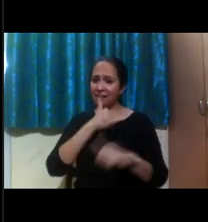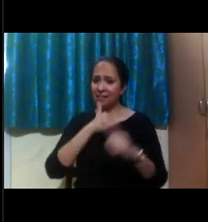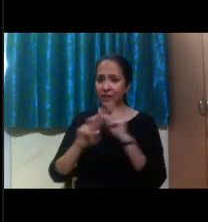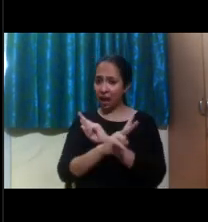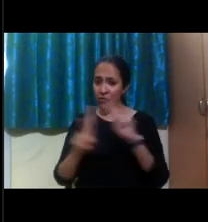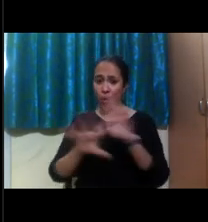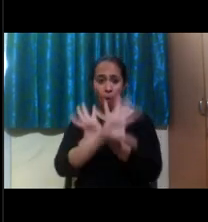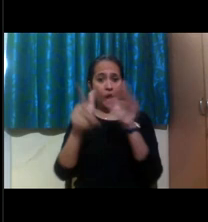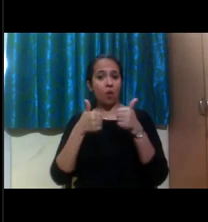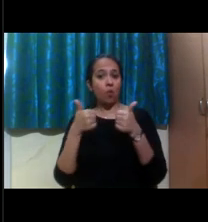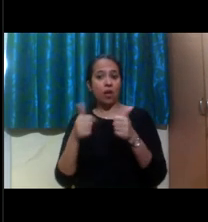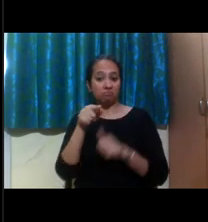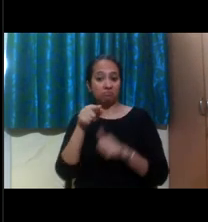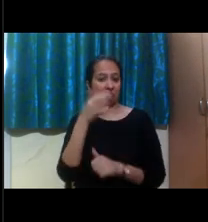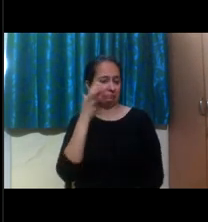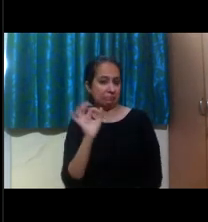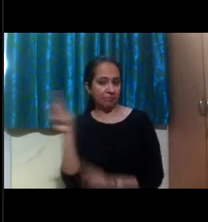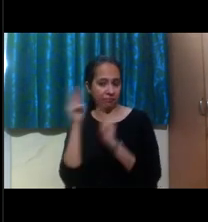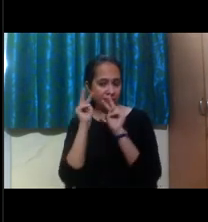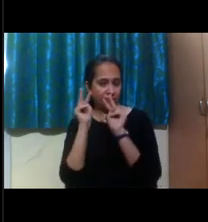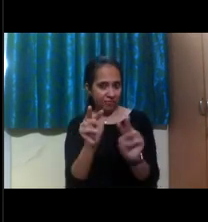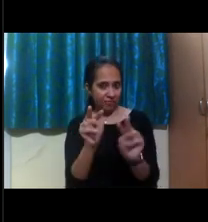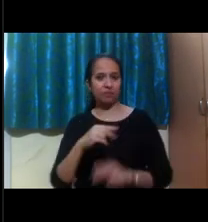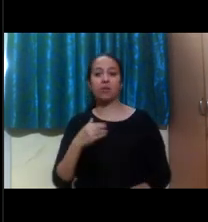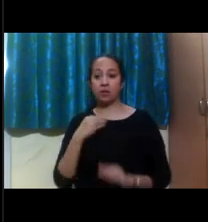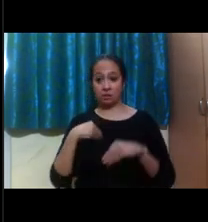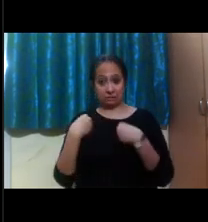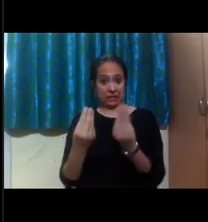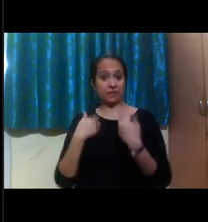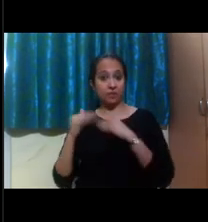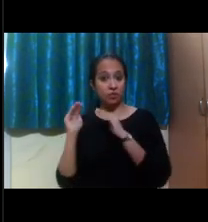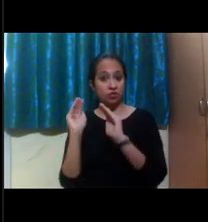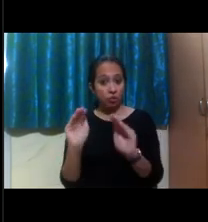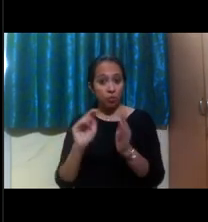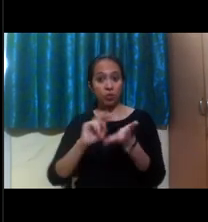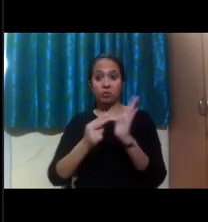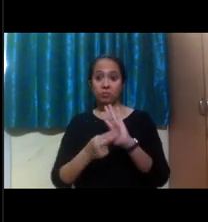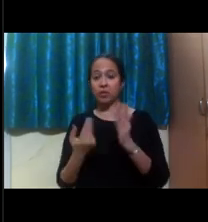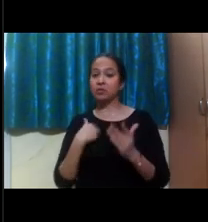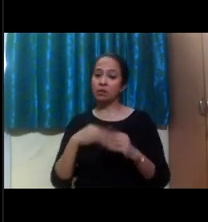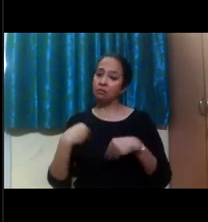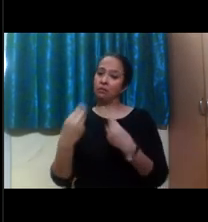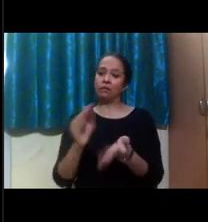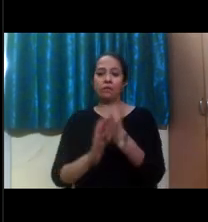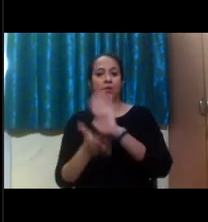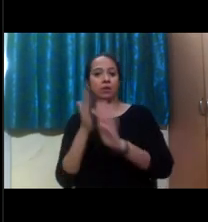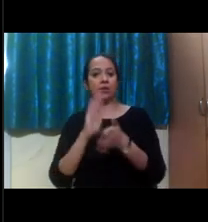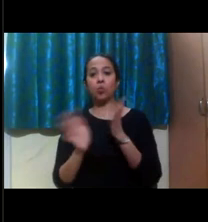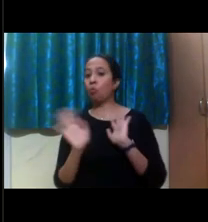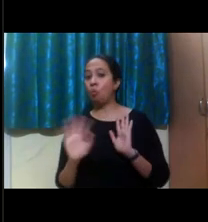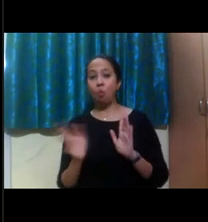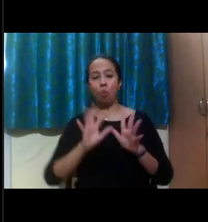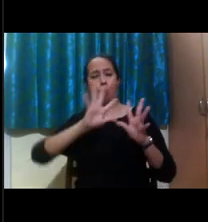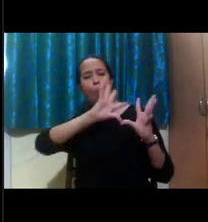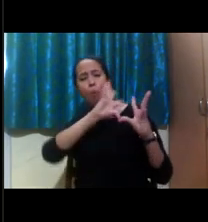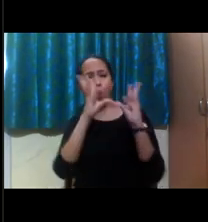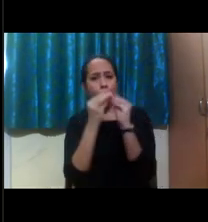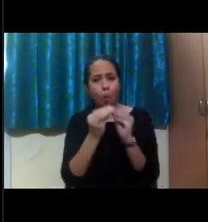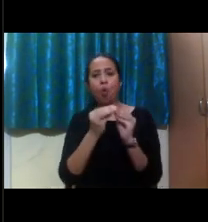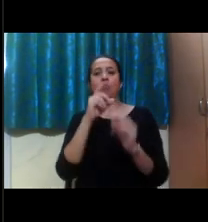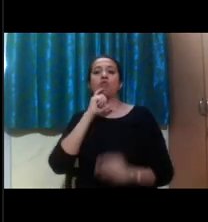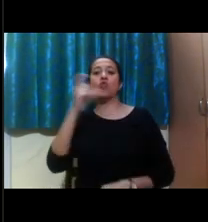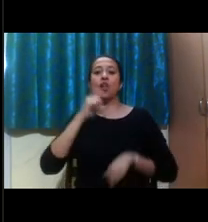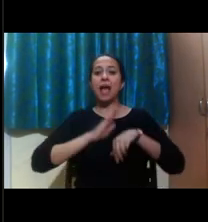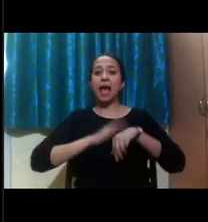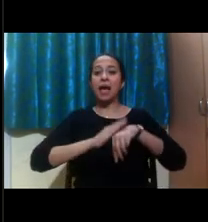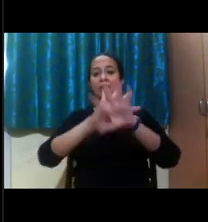pay attention to that because when we help provide you support, it doesn't just end at the classroom, it's about the whole college experience. And so I'll definitely